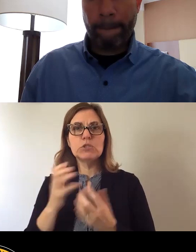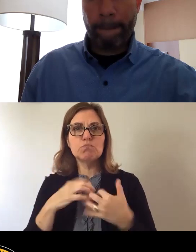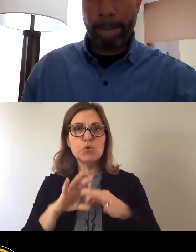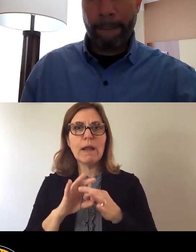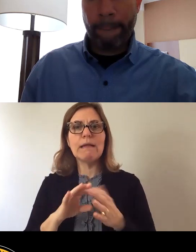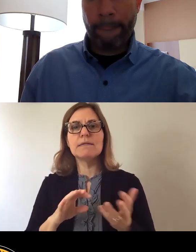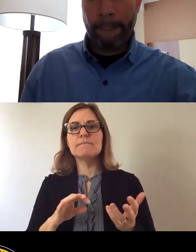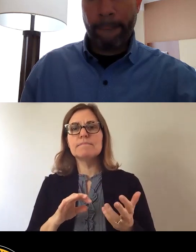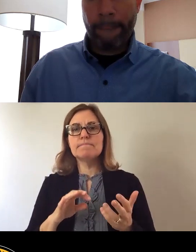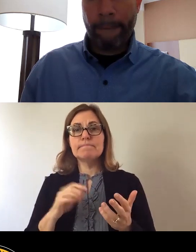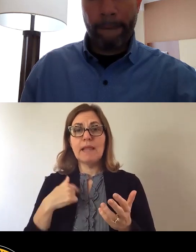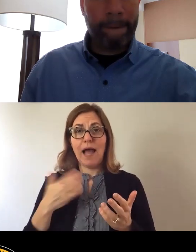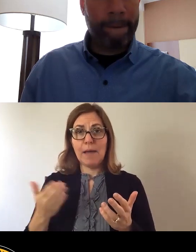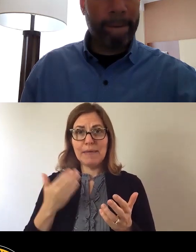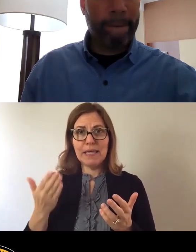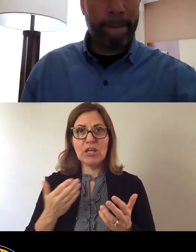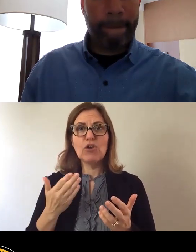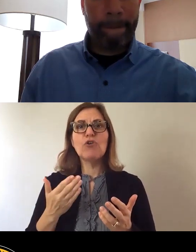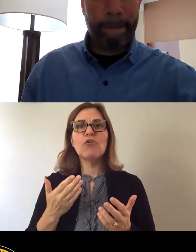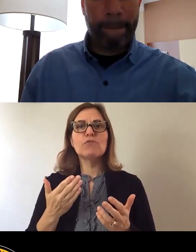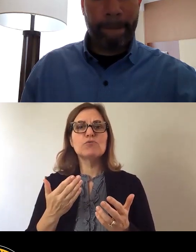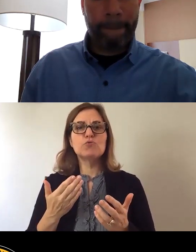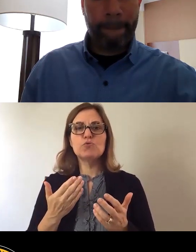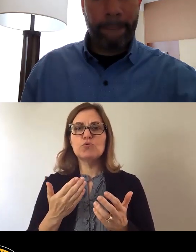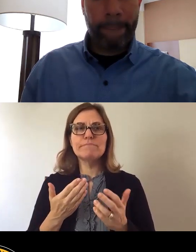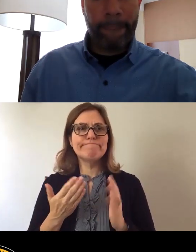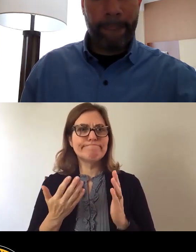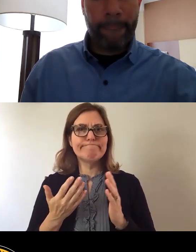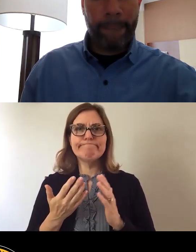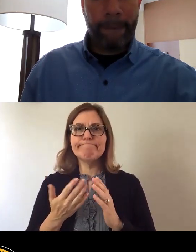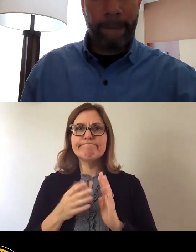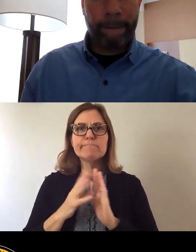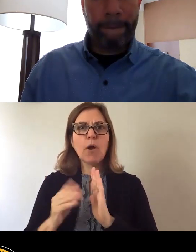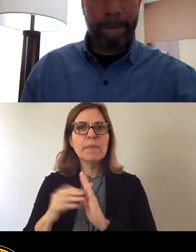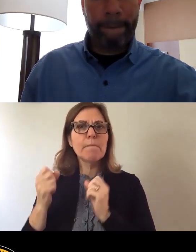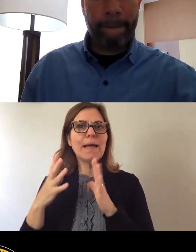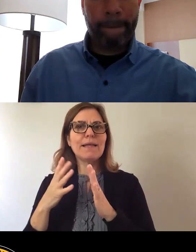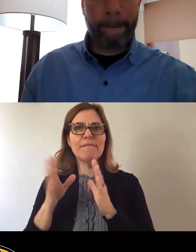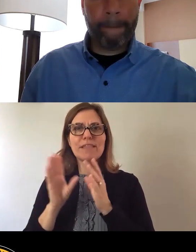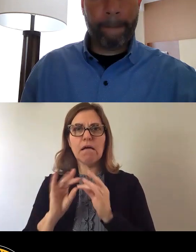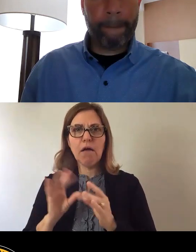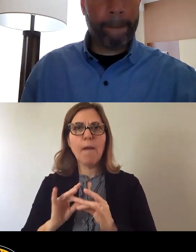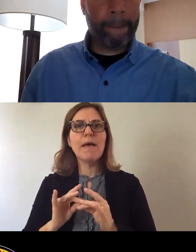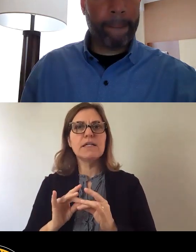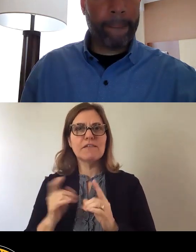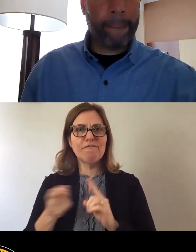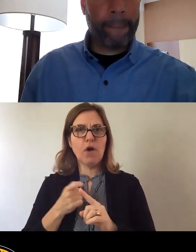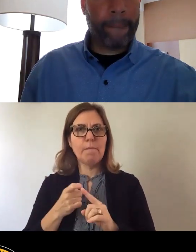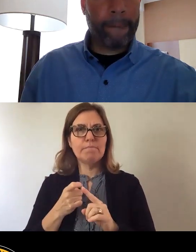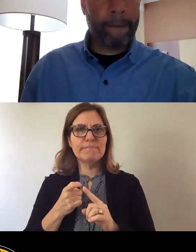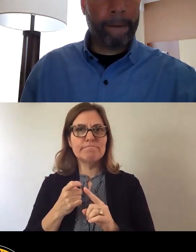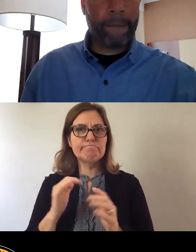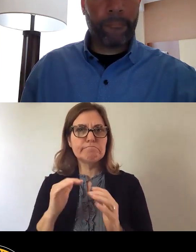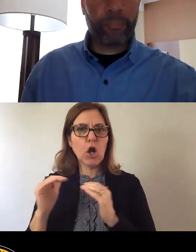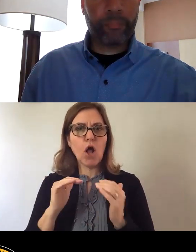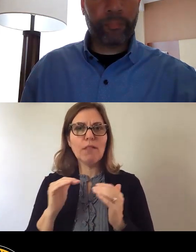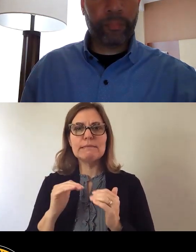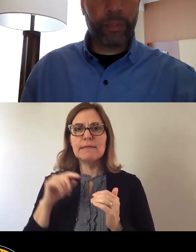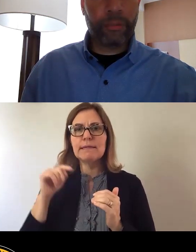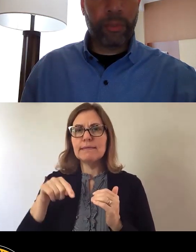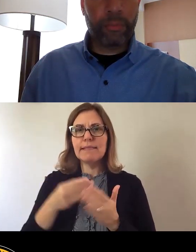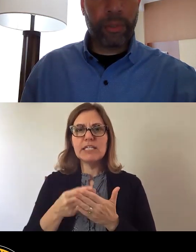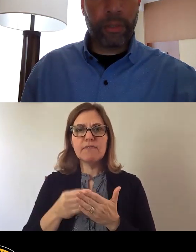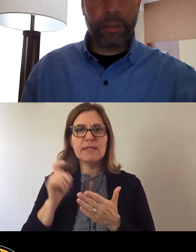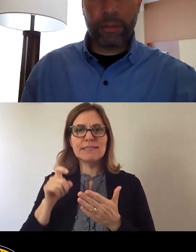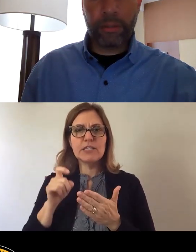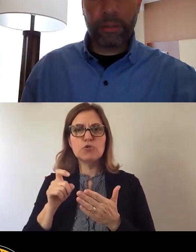here to echo many of the calls of my colleagues that these funds prioritize equity and racial